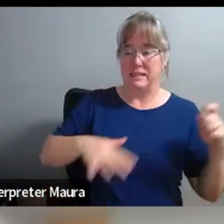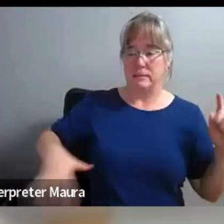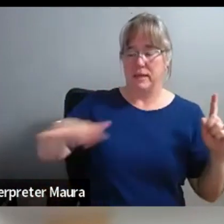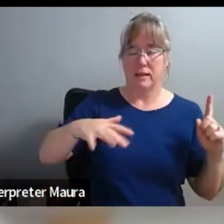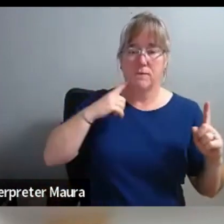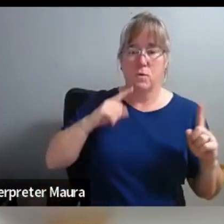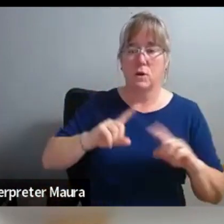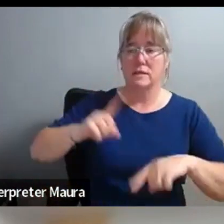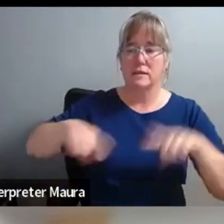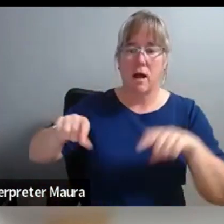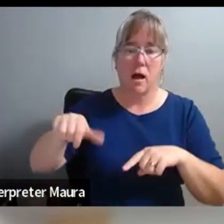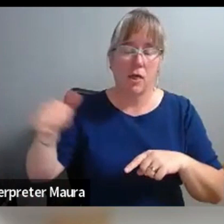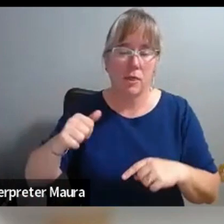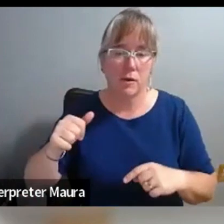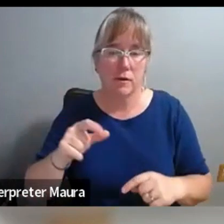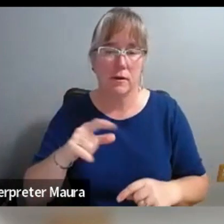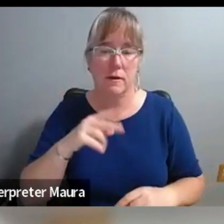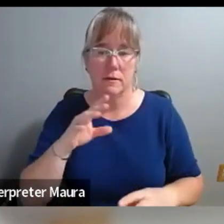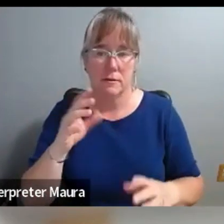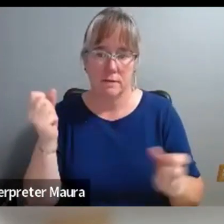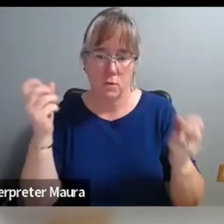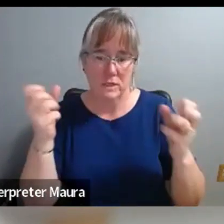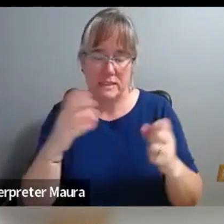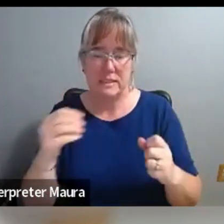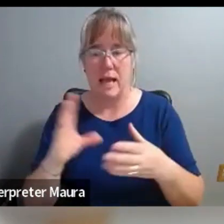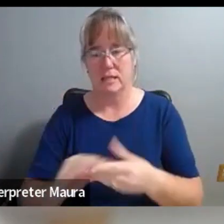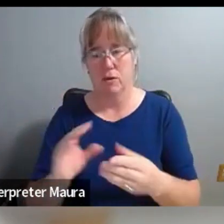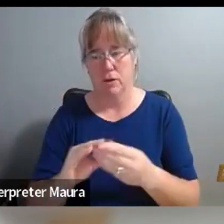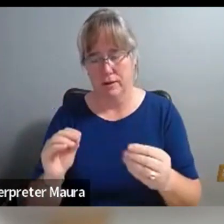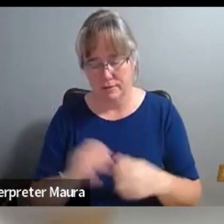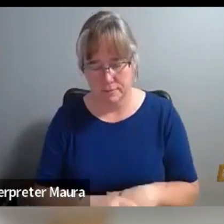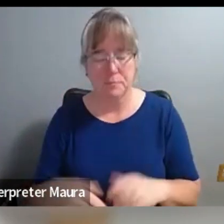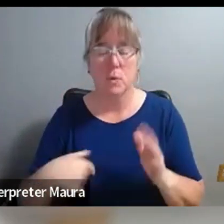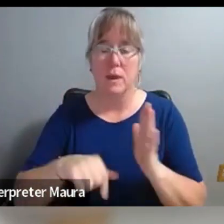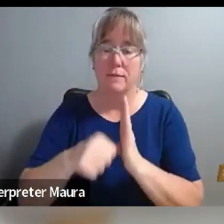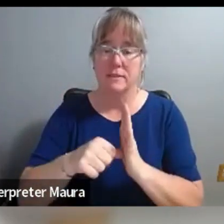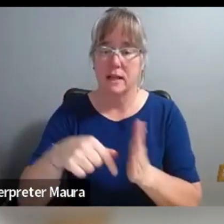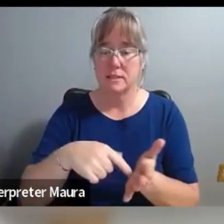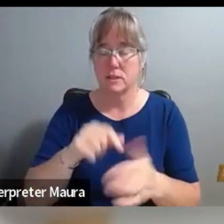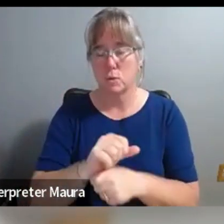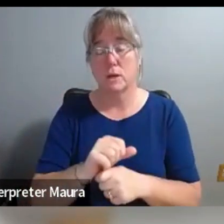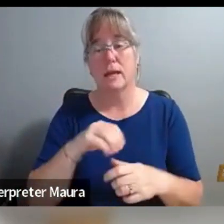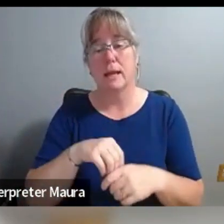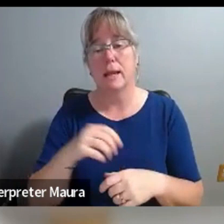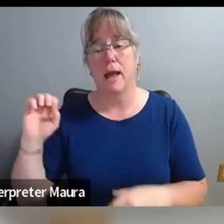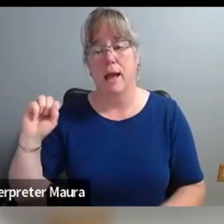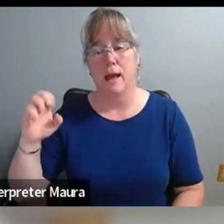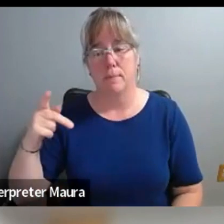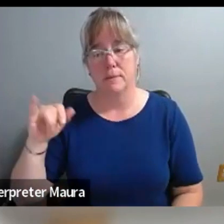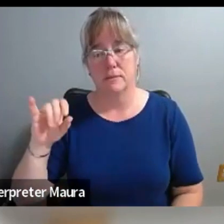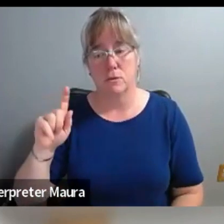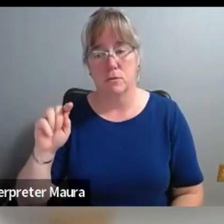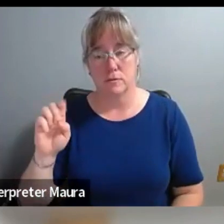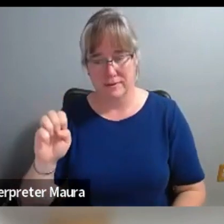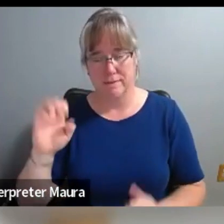Some of those you hear in the podcast. We highlight some of this work, especially in episode five, but I just want to underscore